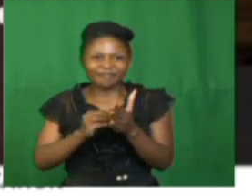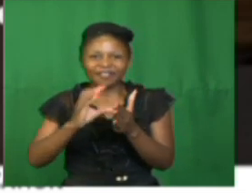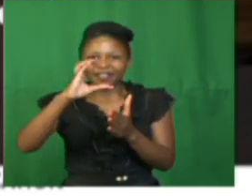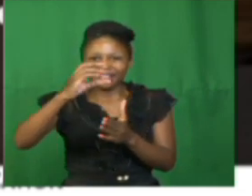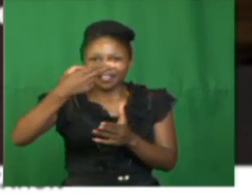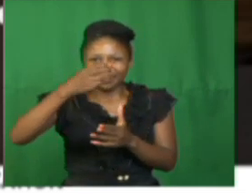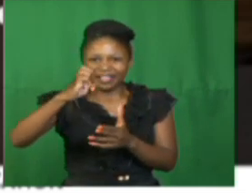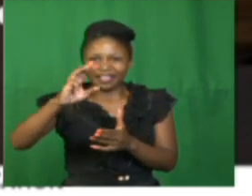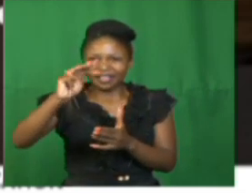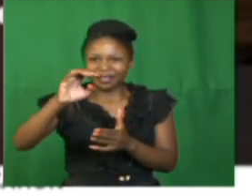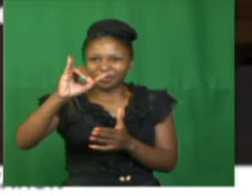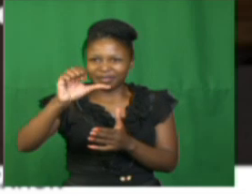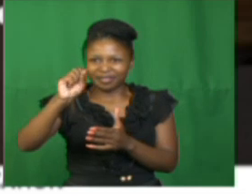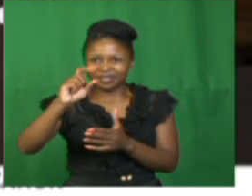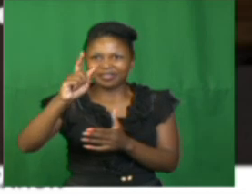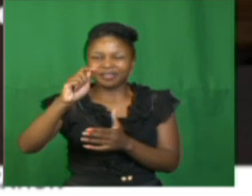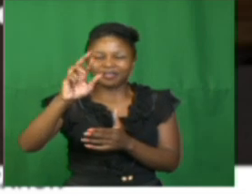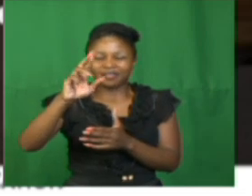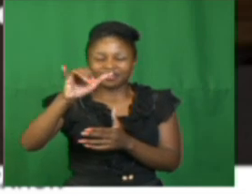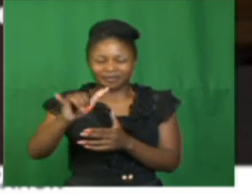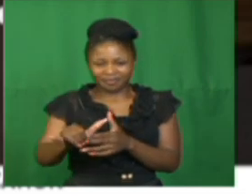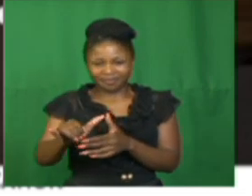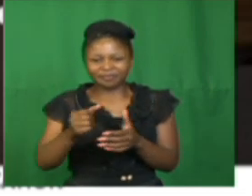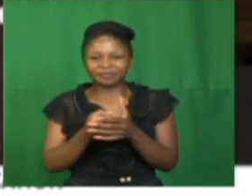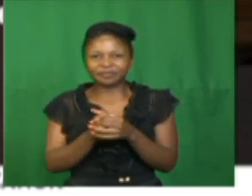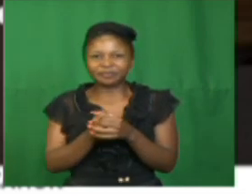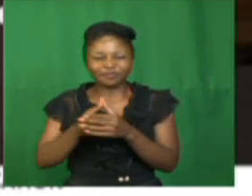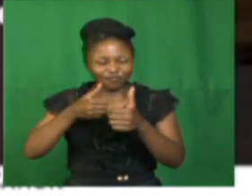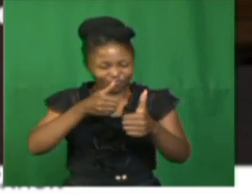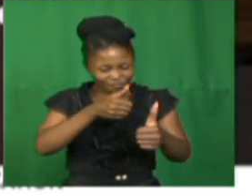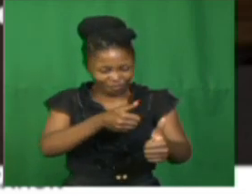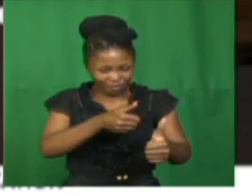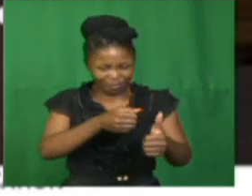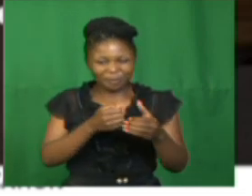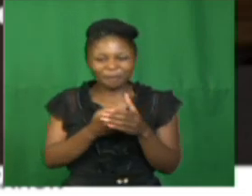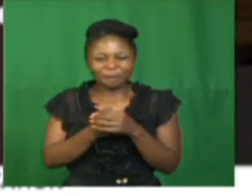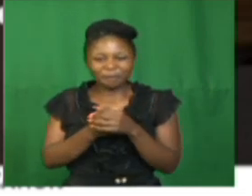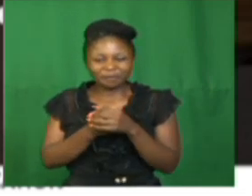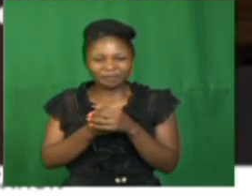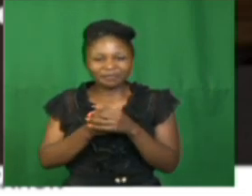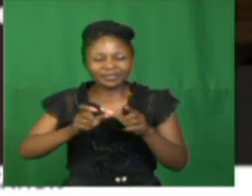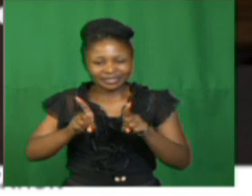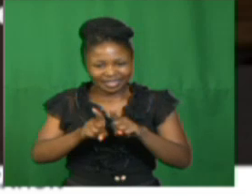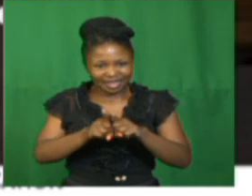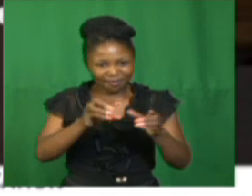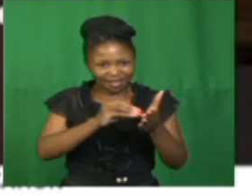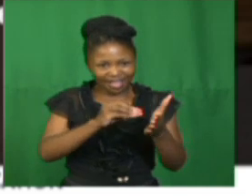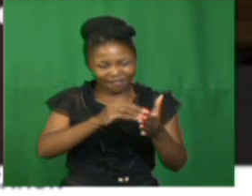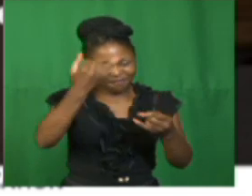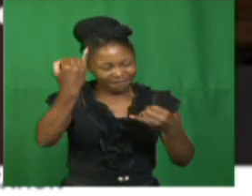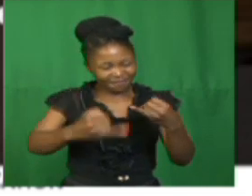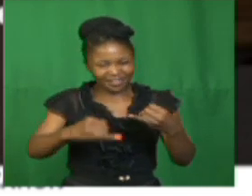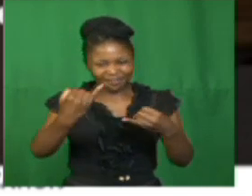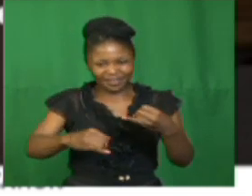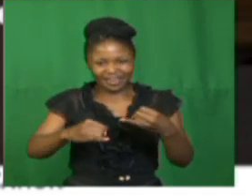EGCSE from 3.46pm to 4.24pm, and then lastly